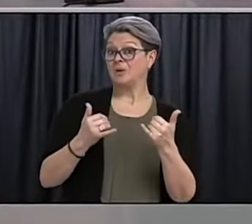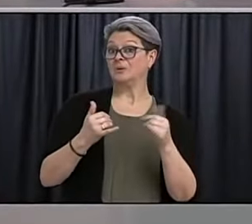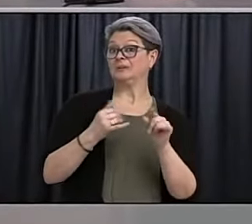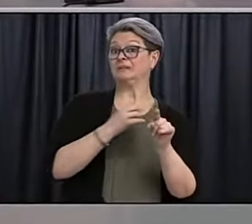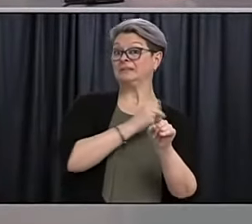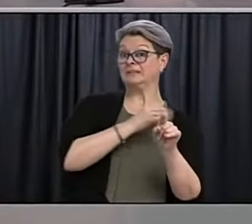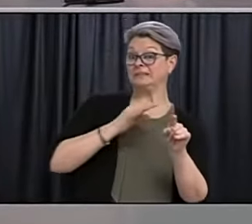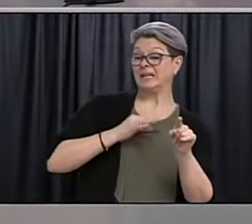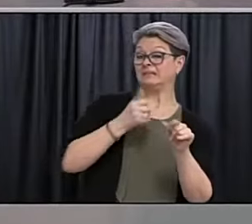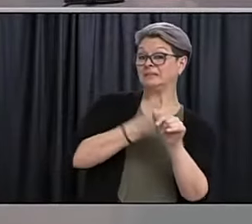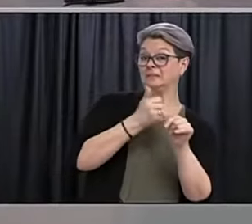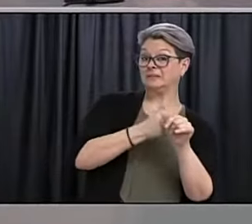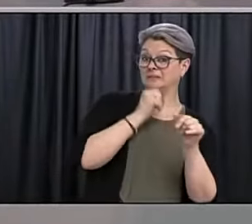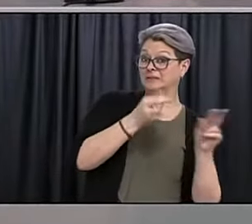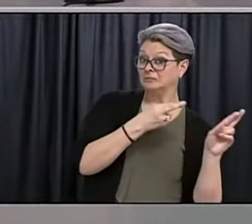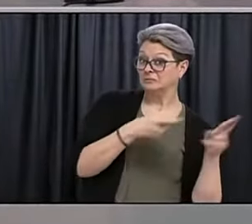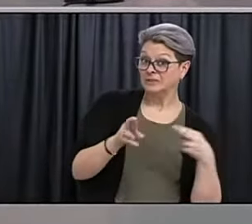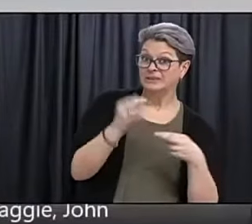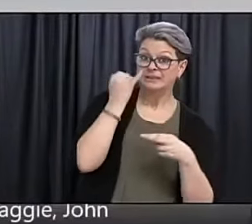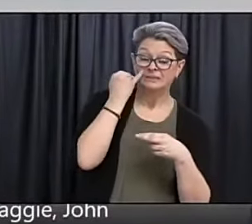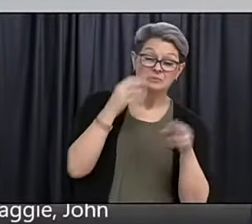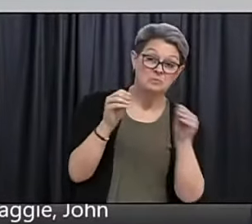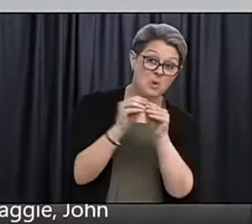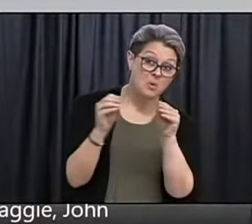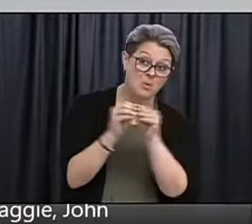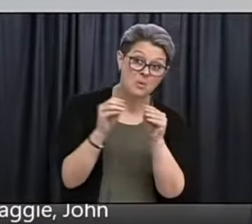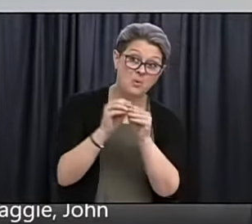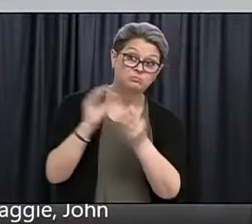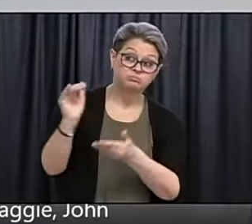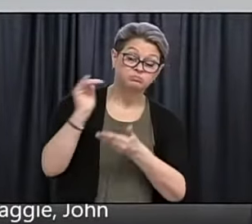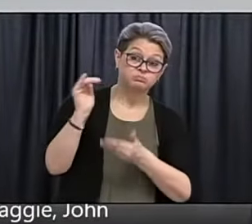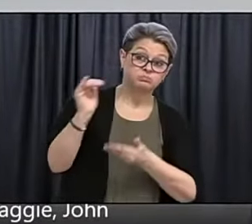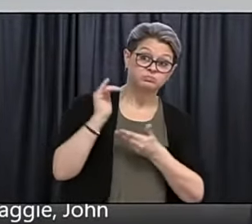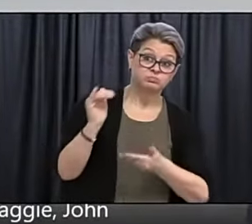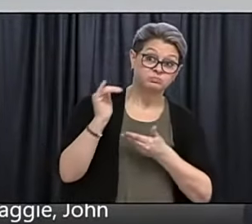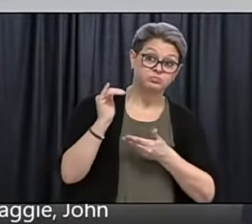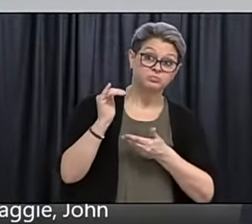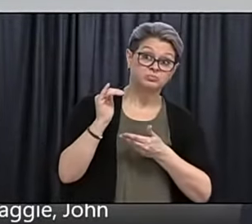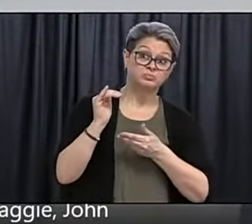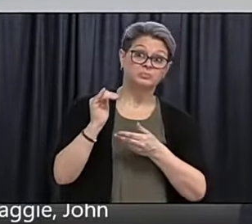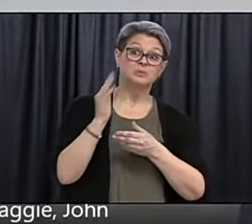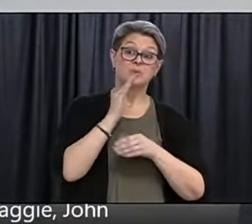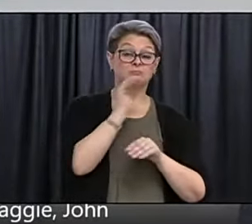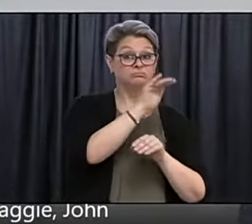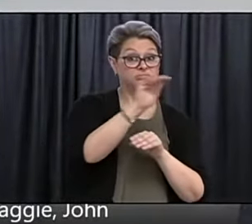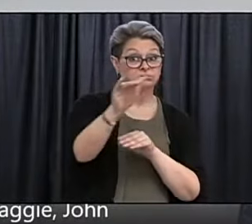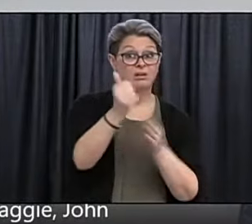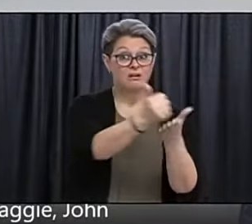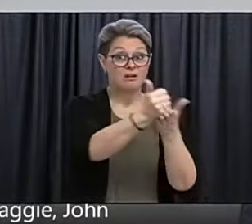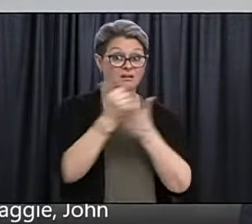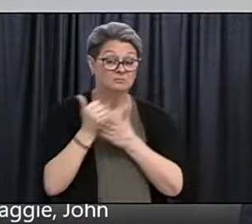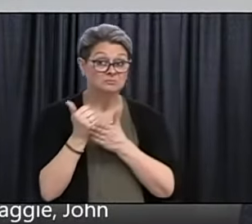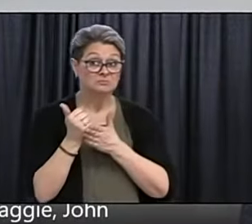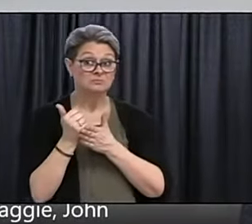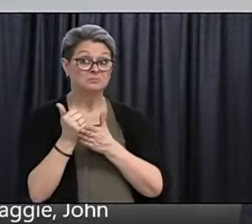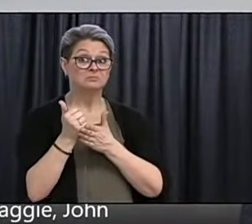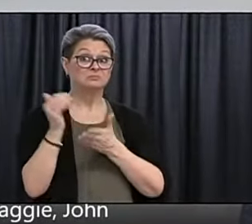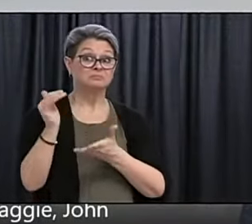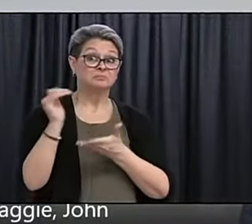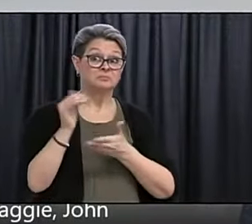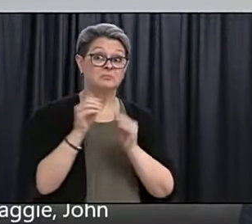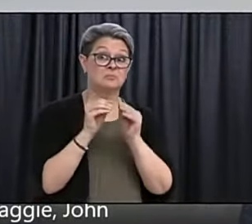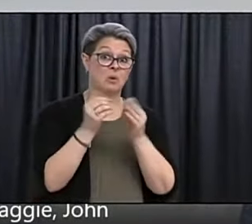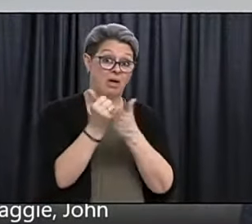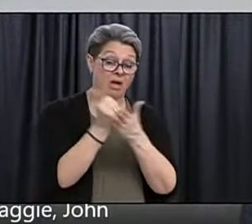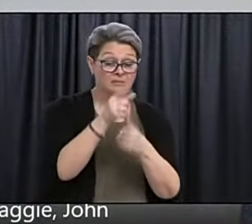available to those. Are we beginning to reach out to other agencies to help us in administering this looking to pharmacists like we did,